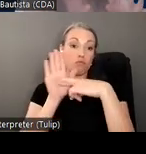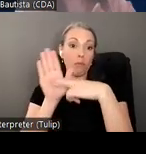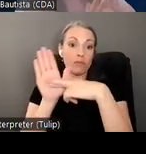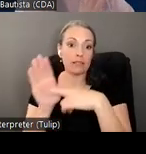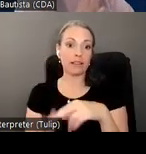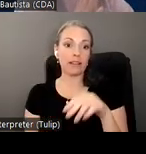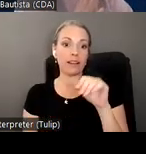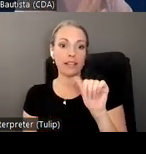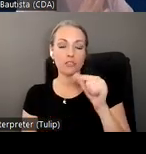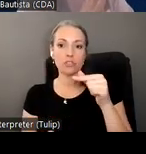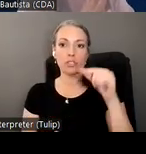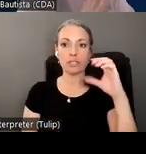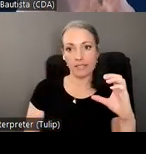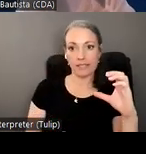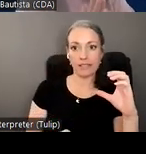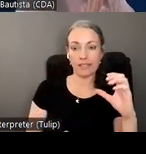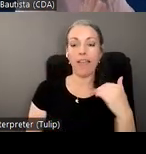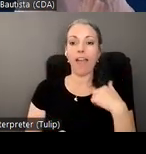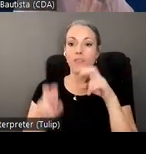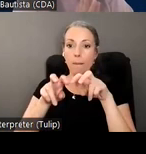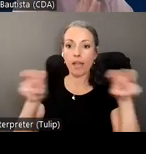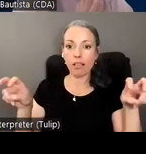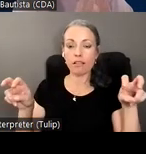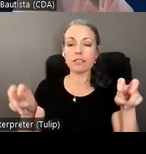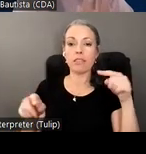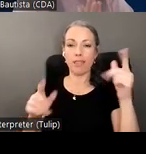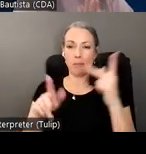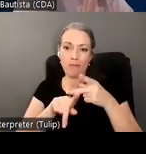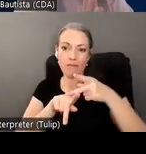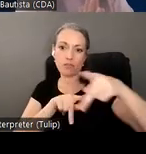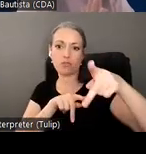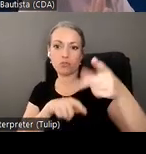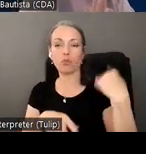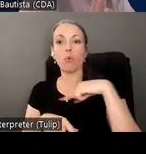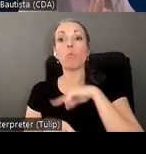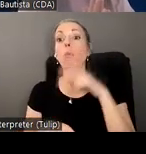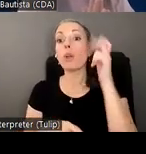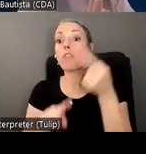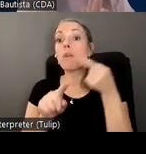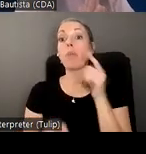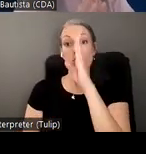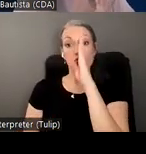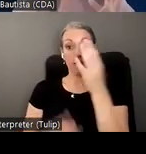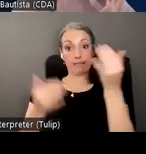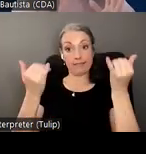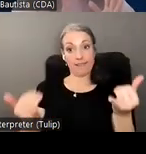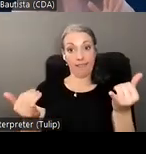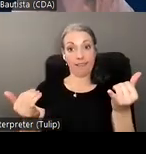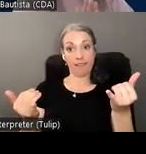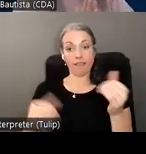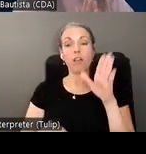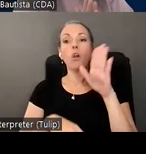is bring together a reactor panel of these professionals and we will be able to hear from them directly today on